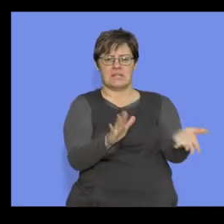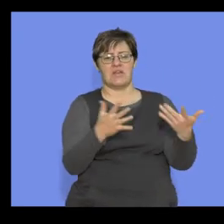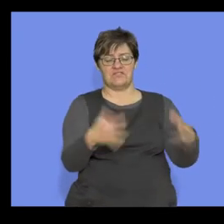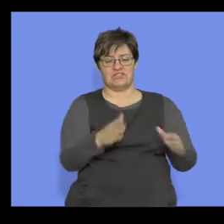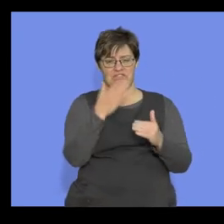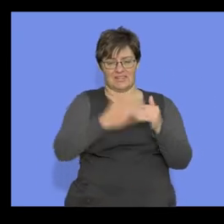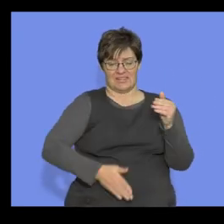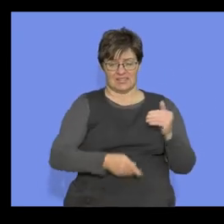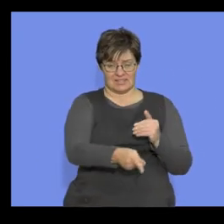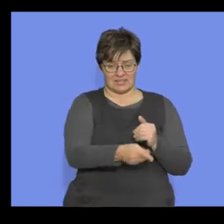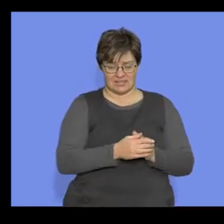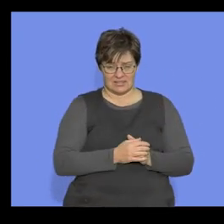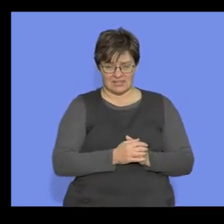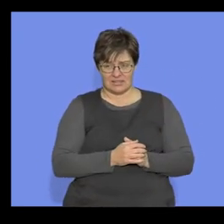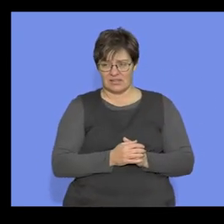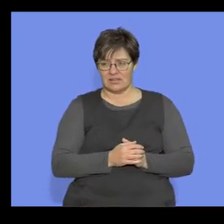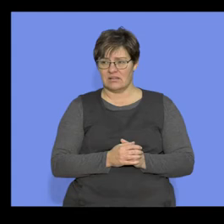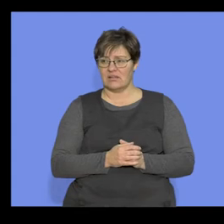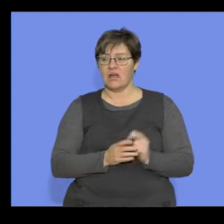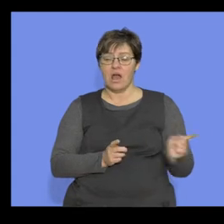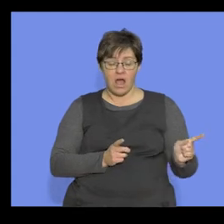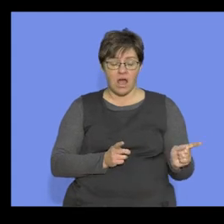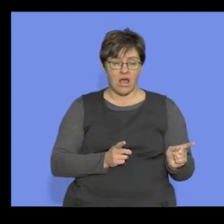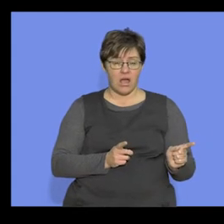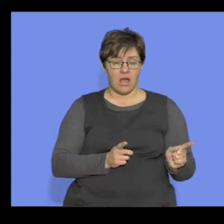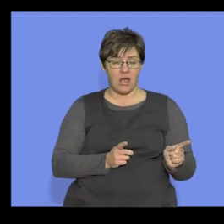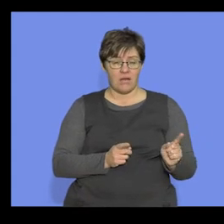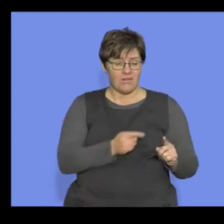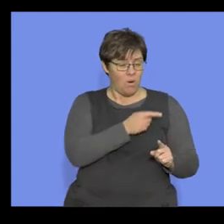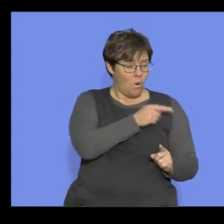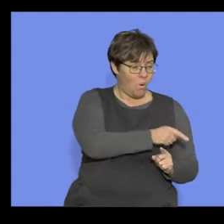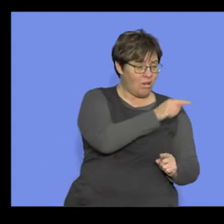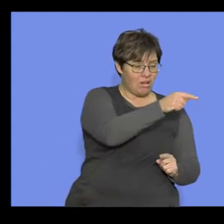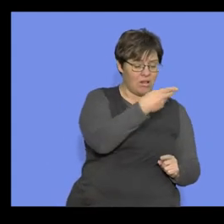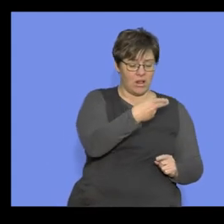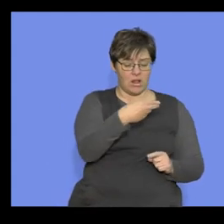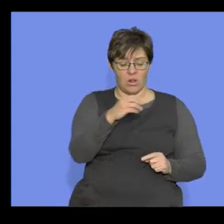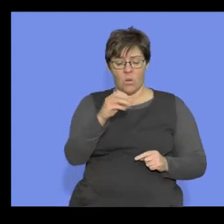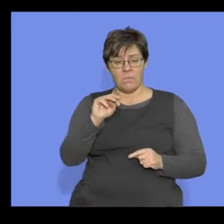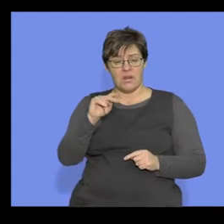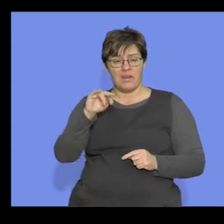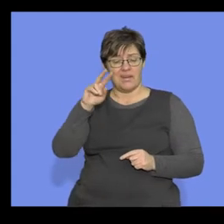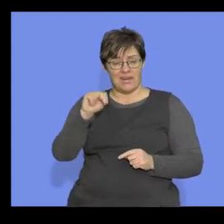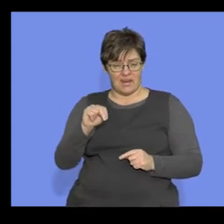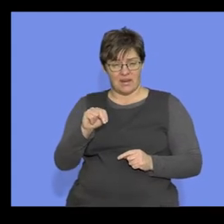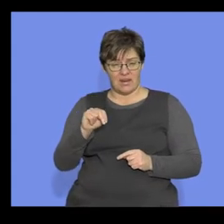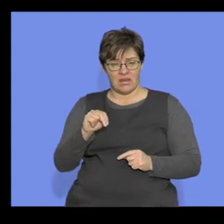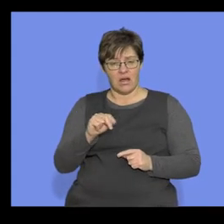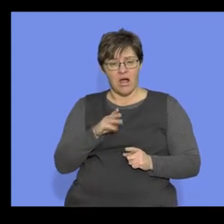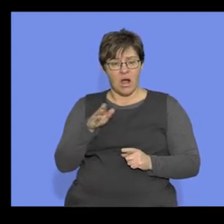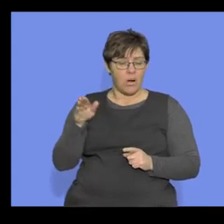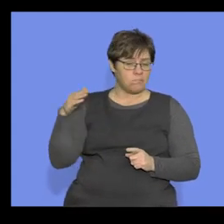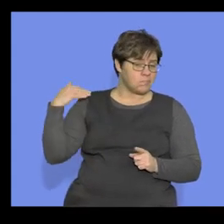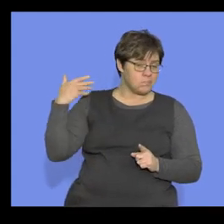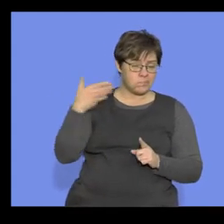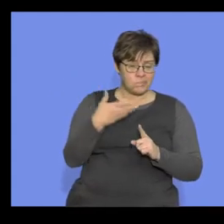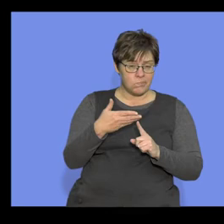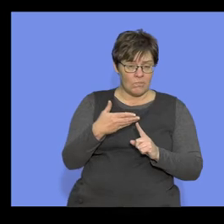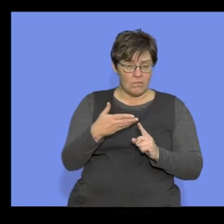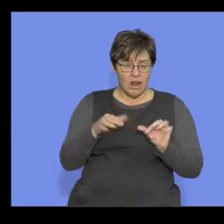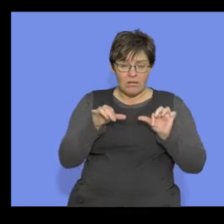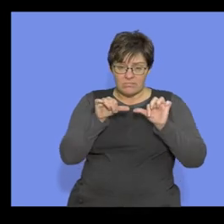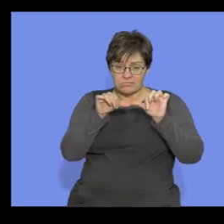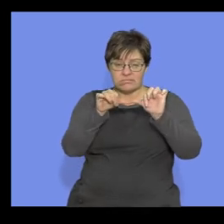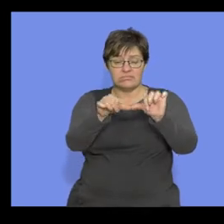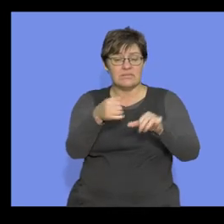this tree, the only one, right, out of the homin evolution that is around today is